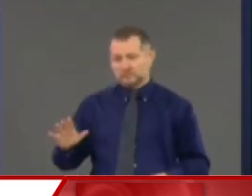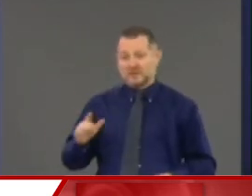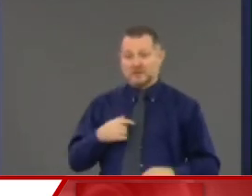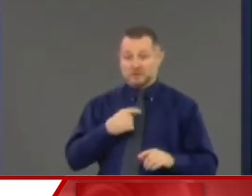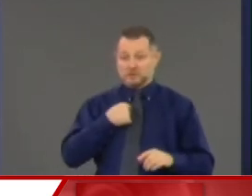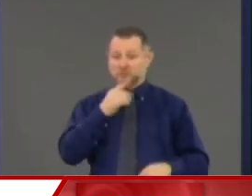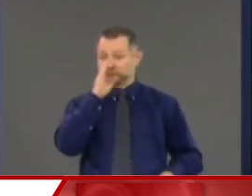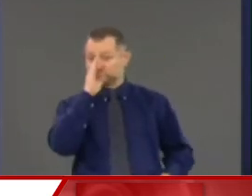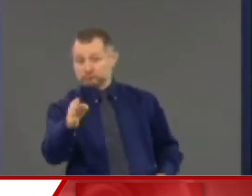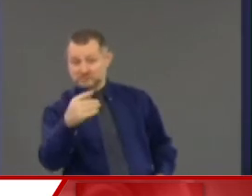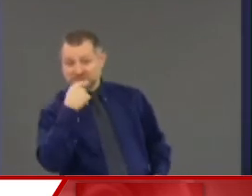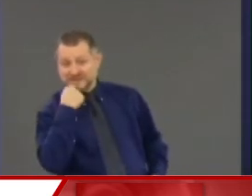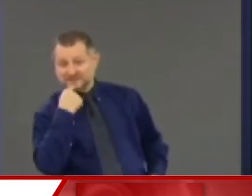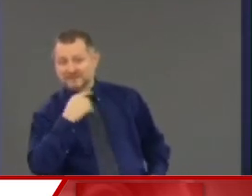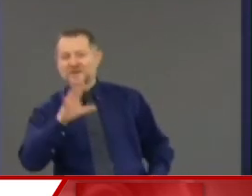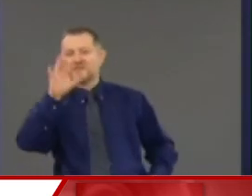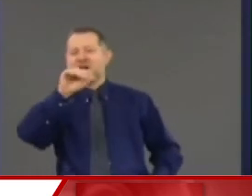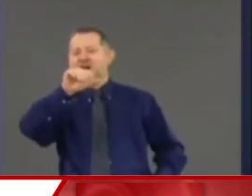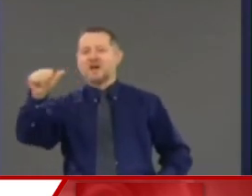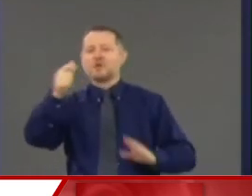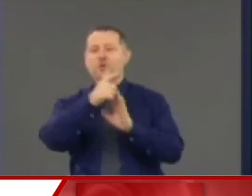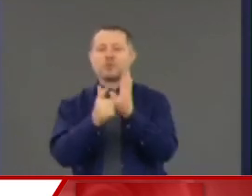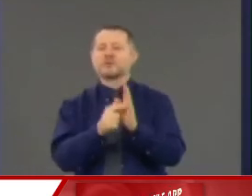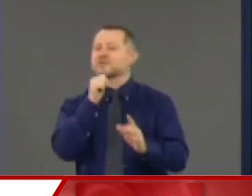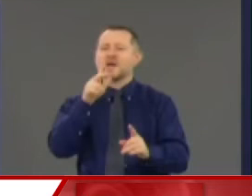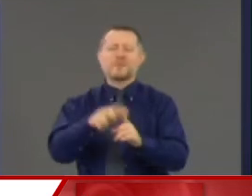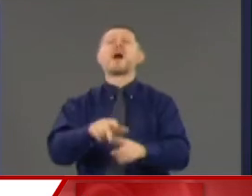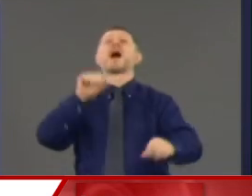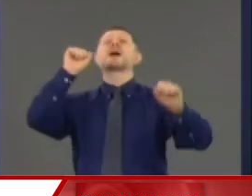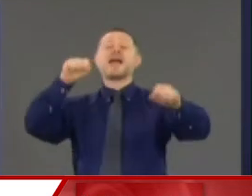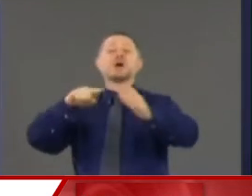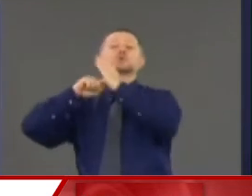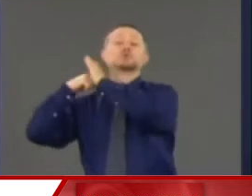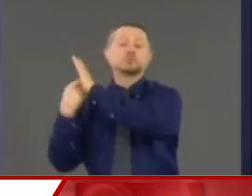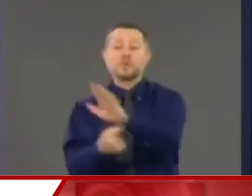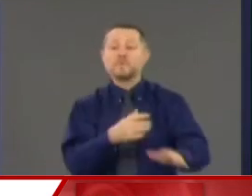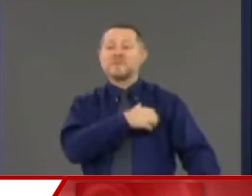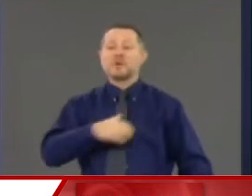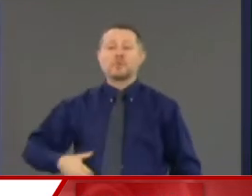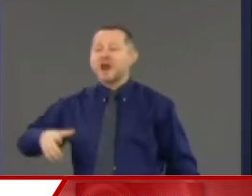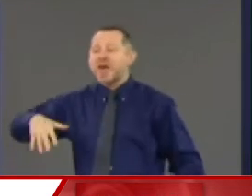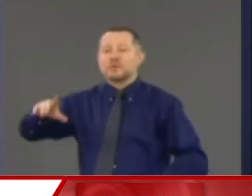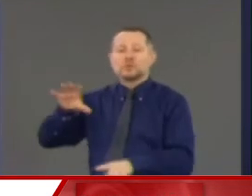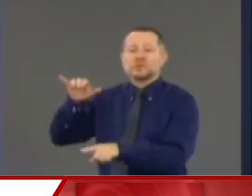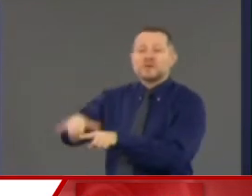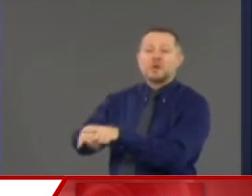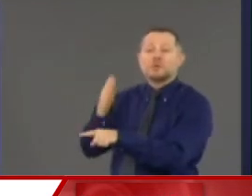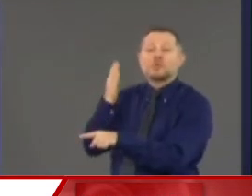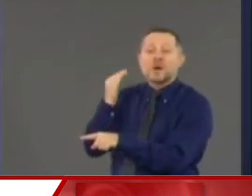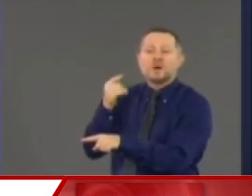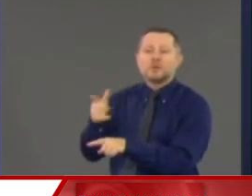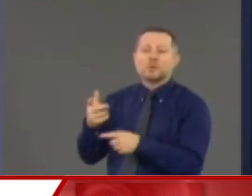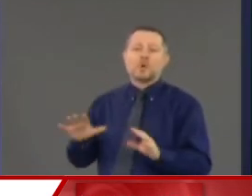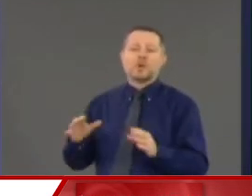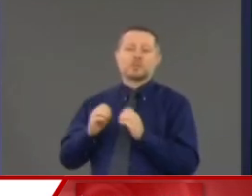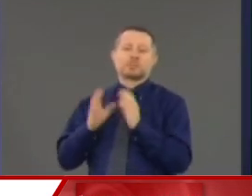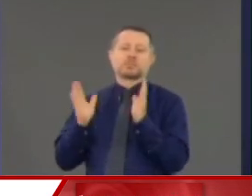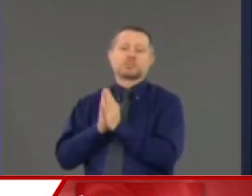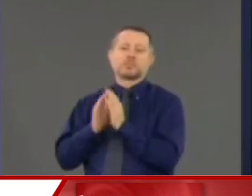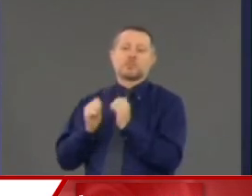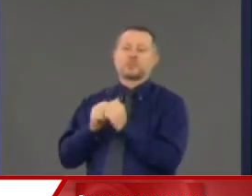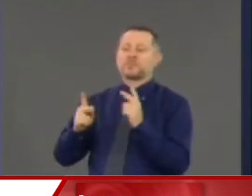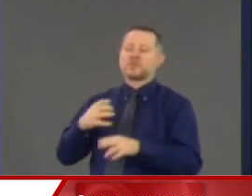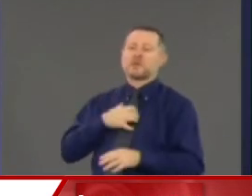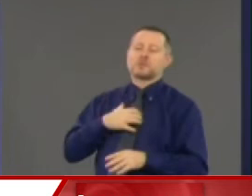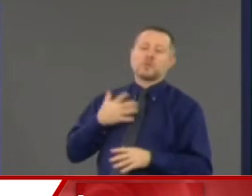the law doesn't say that. Release the records. They haven't released the records. Because politically, they don't want to. Because